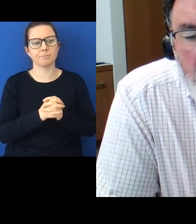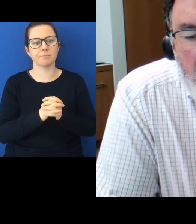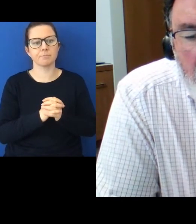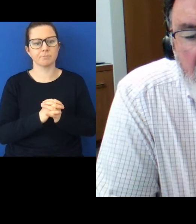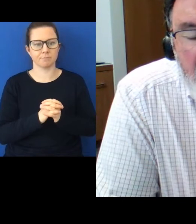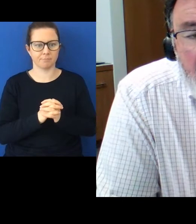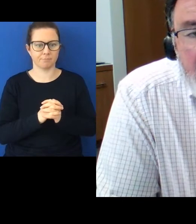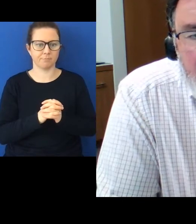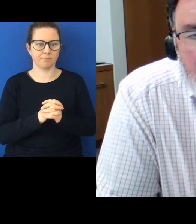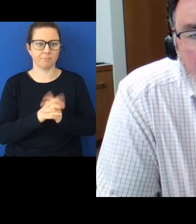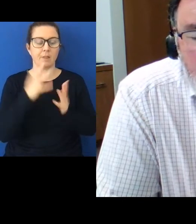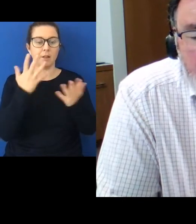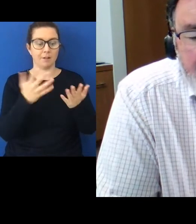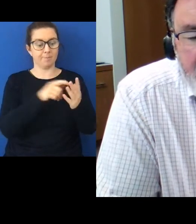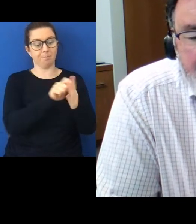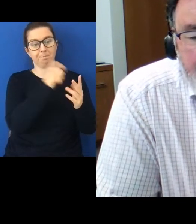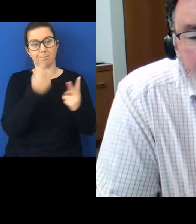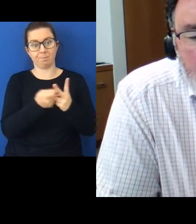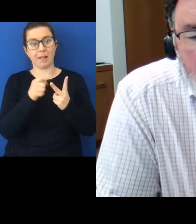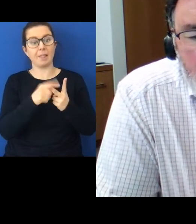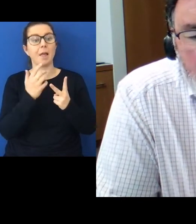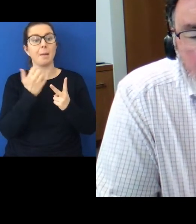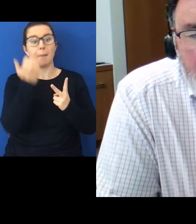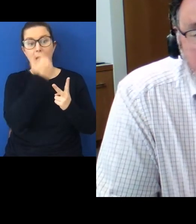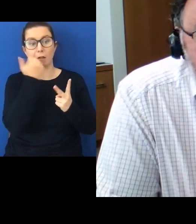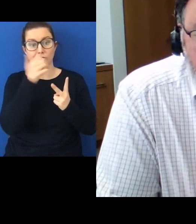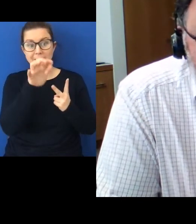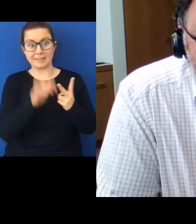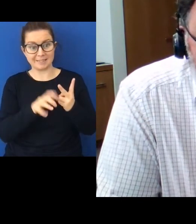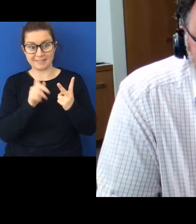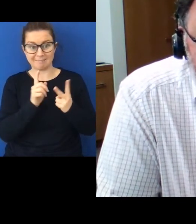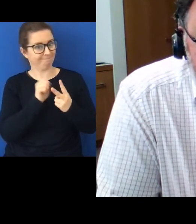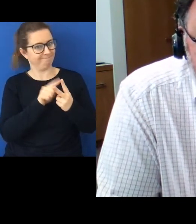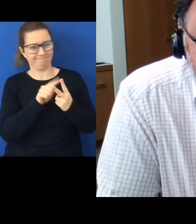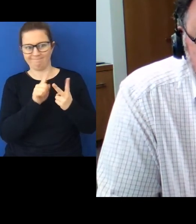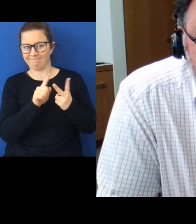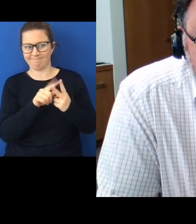The Maori text doesn't do these things.